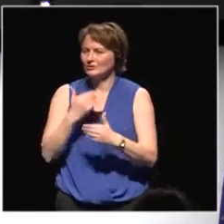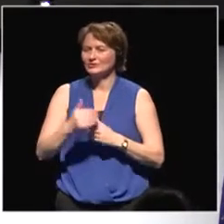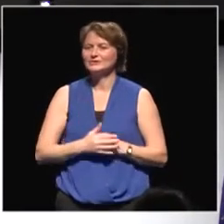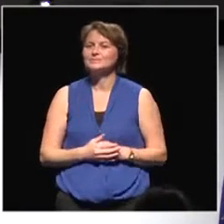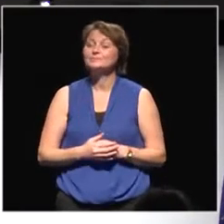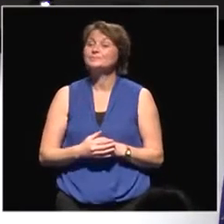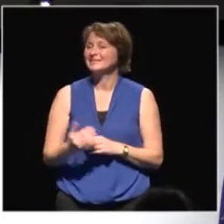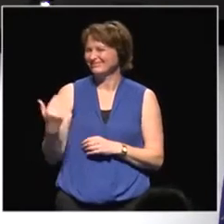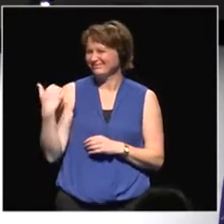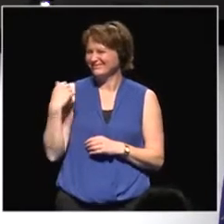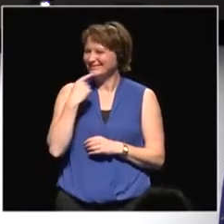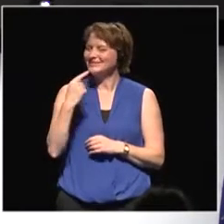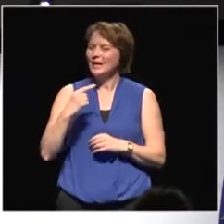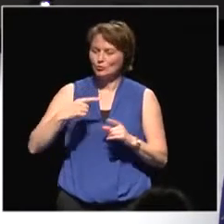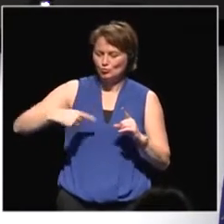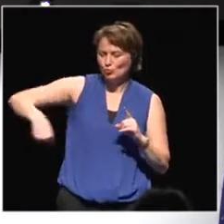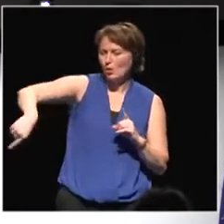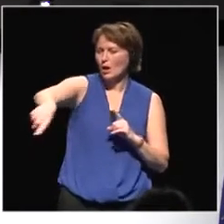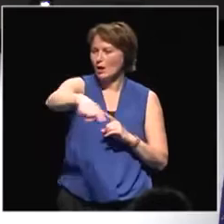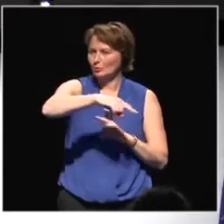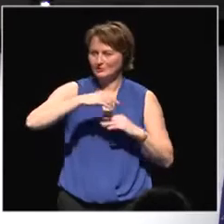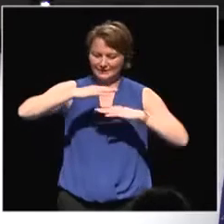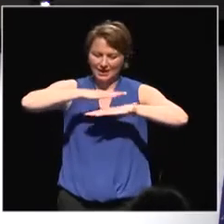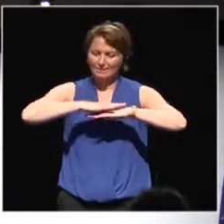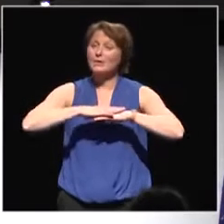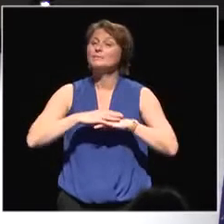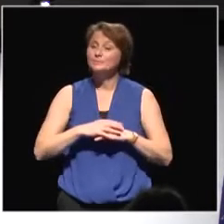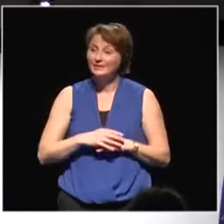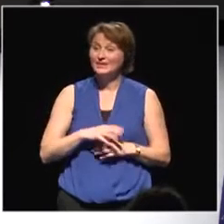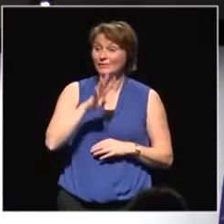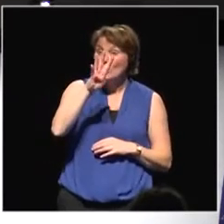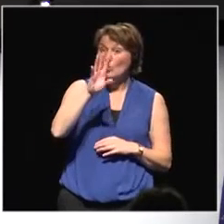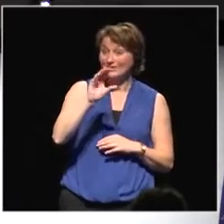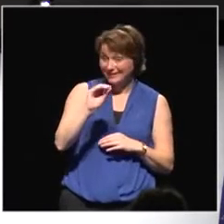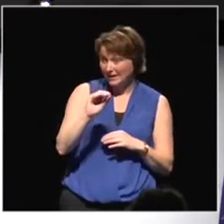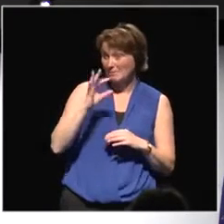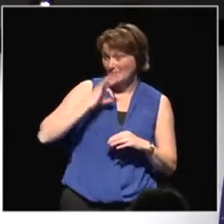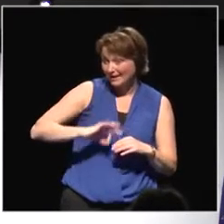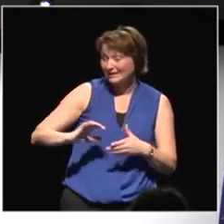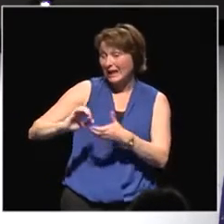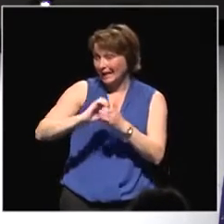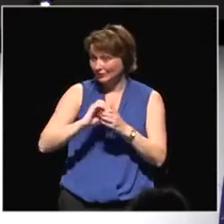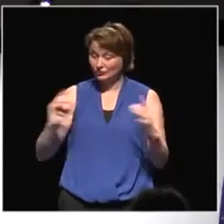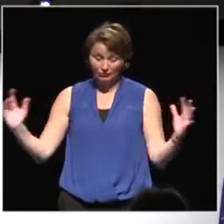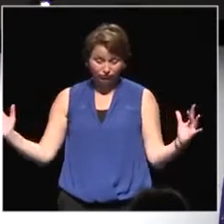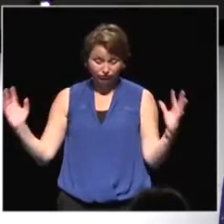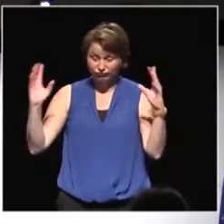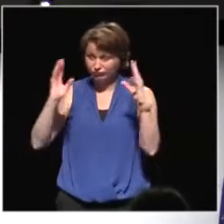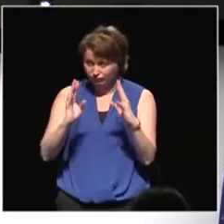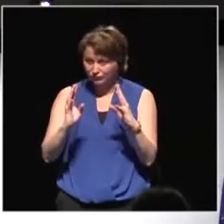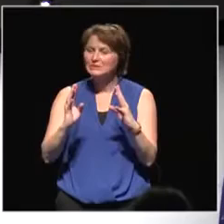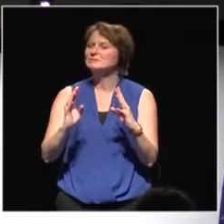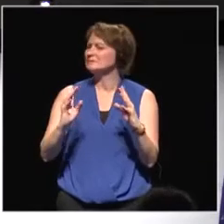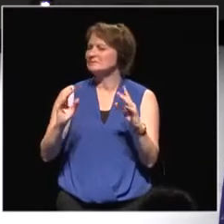table that I mentioned earlier, where we bring together 40 ministries and agencies, they equally reflect twice a year